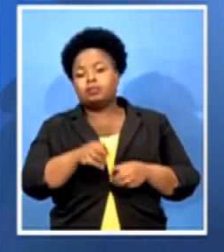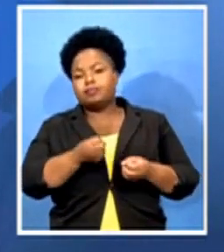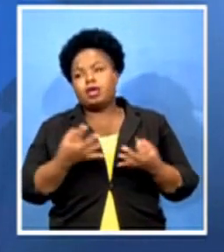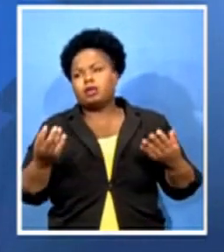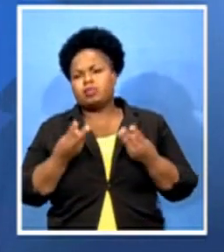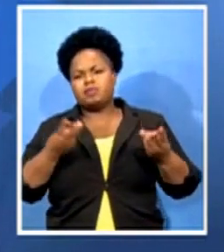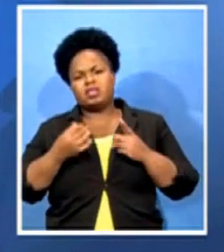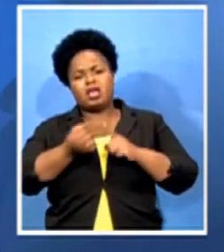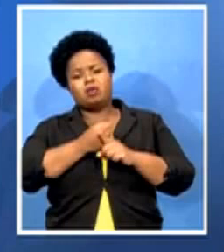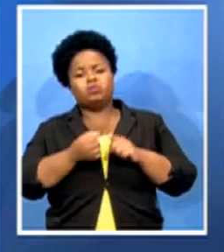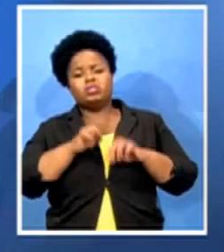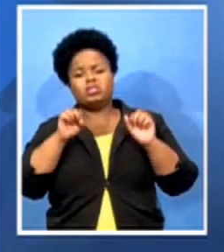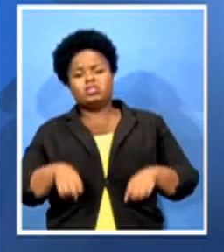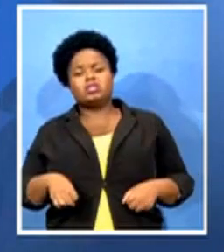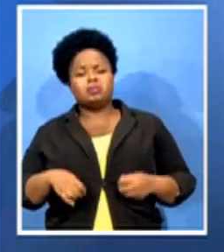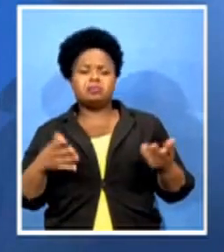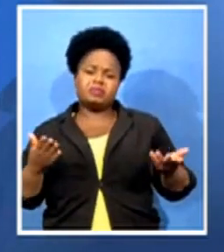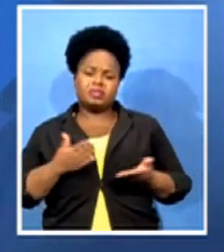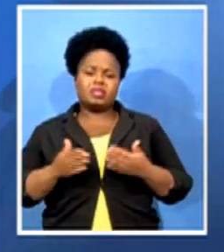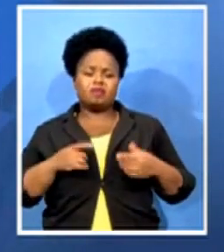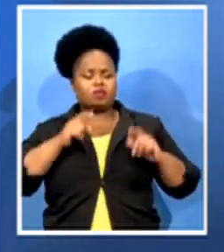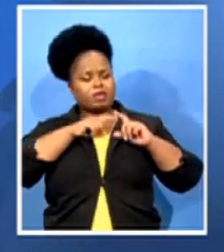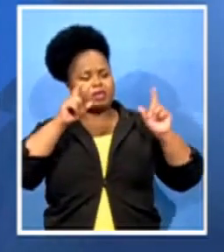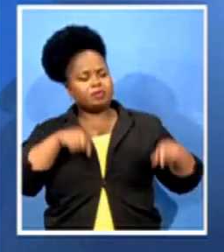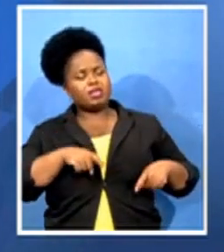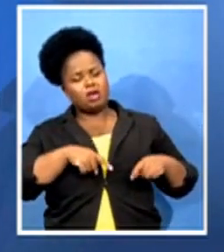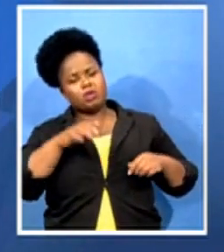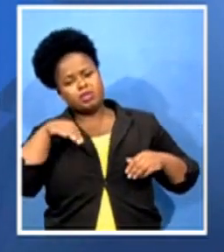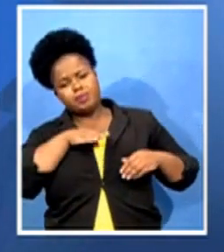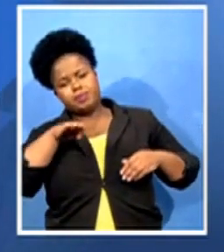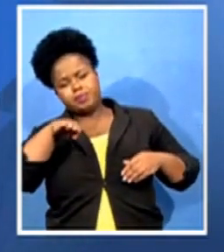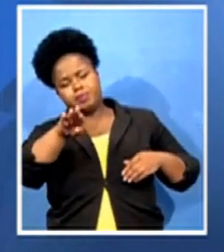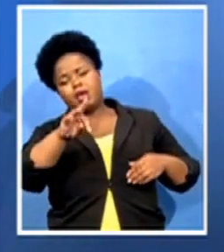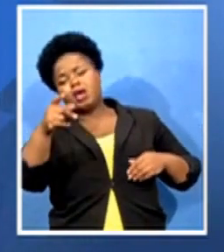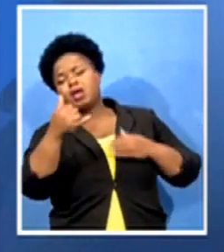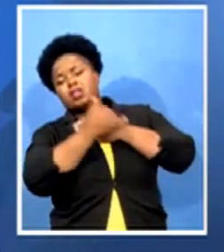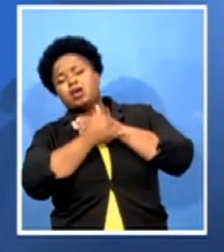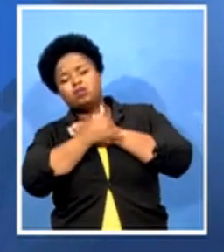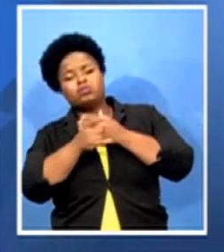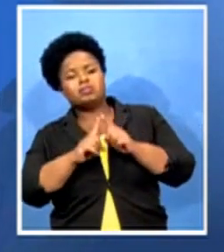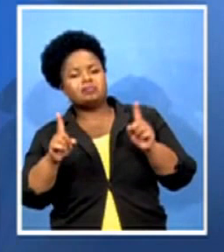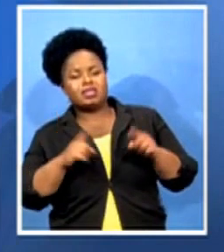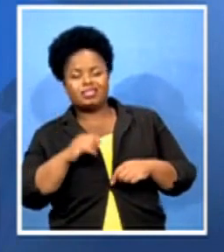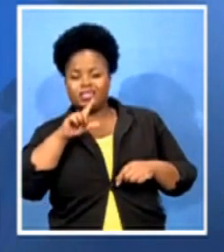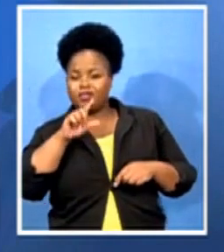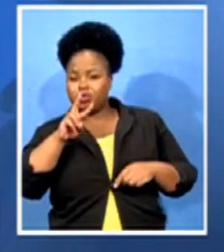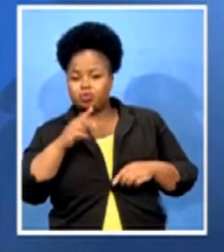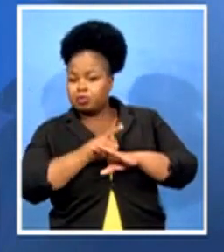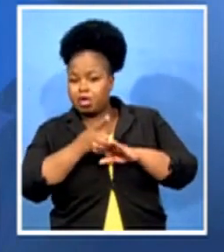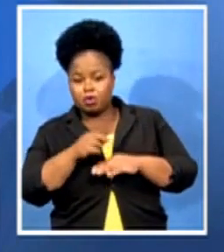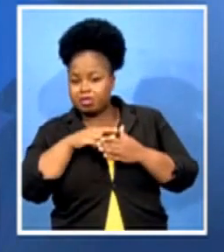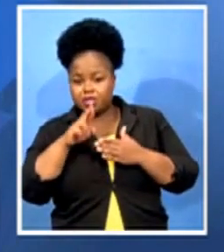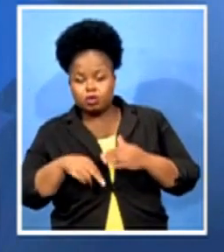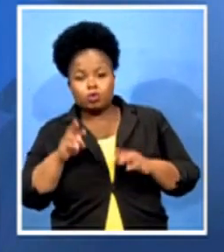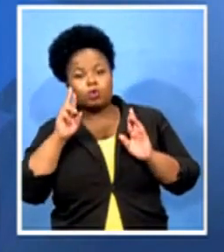Cape Town, going to neighboring countries, without the 72-hour results, hoping they will be tested there. Those